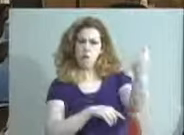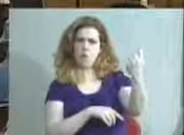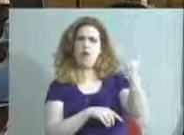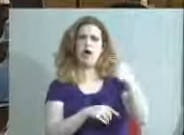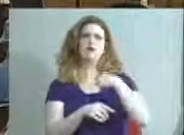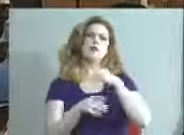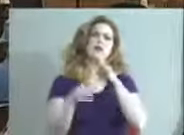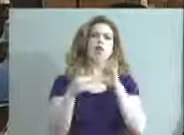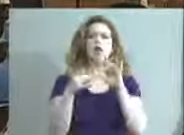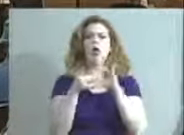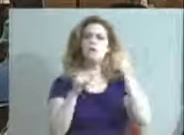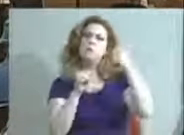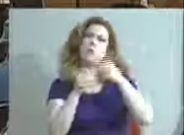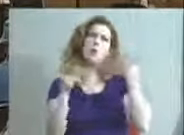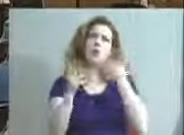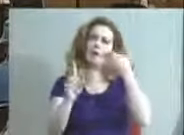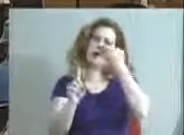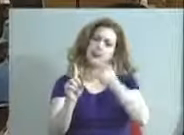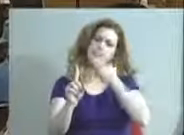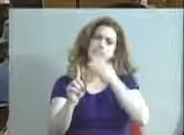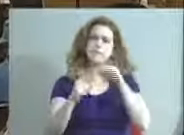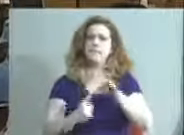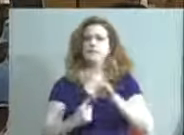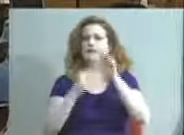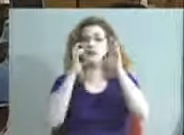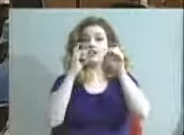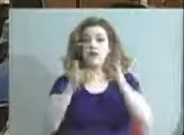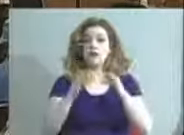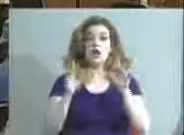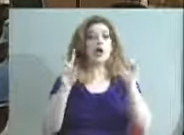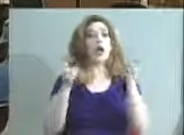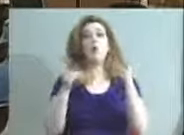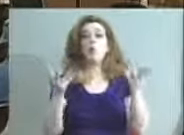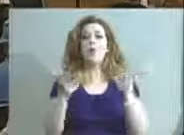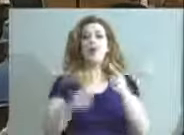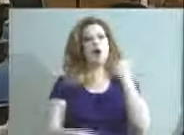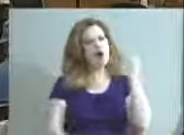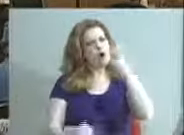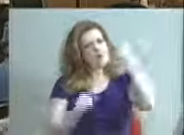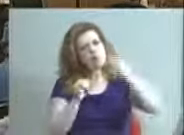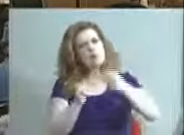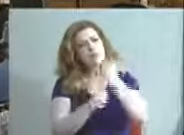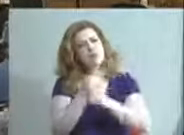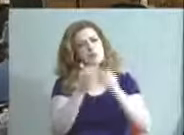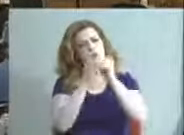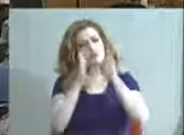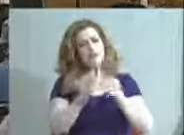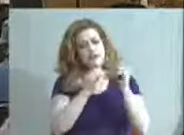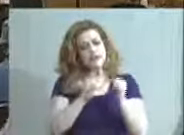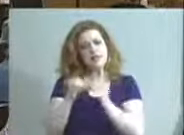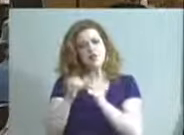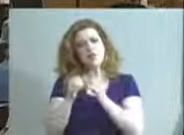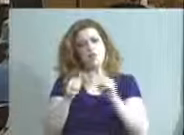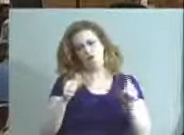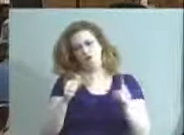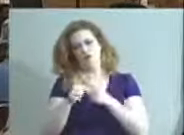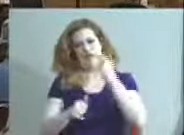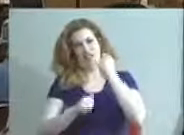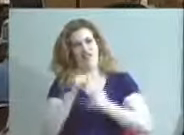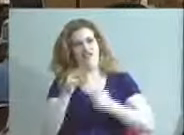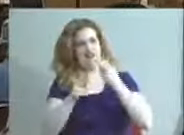special as an educator and I'll quote here he always remembered that each student was an individual with a first and last name